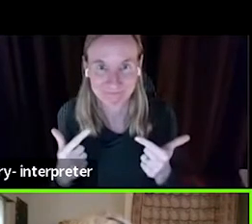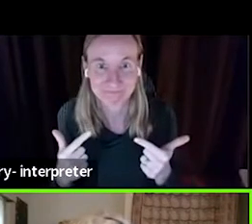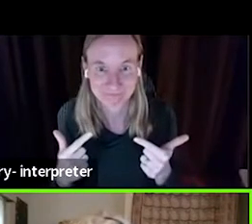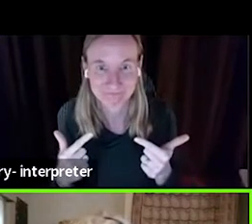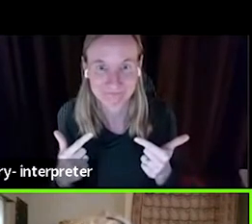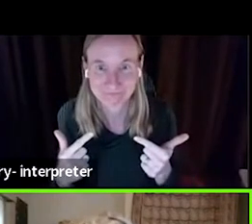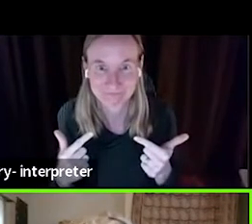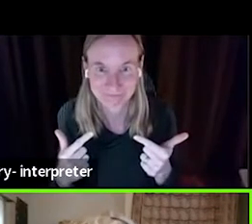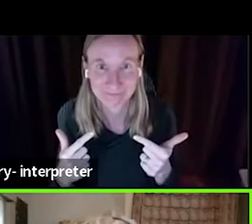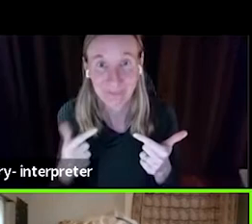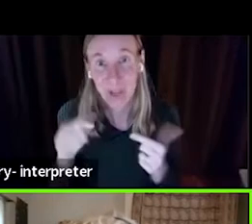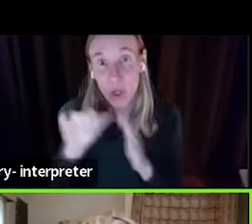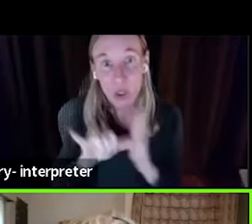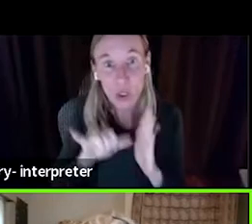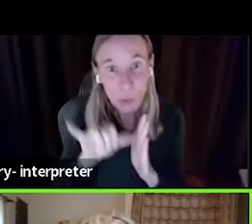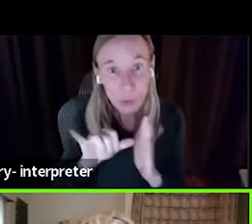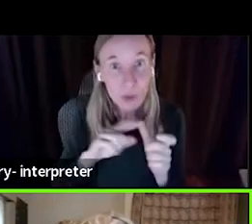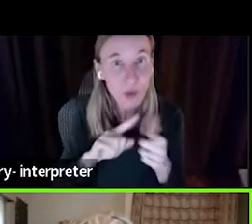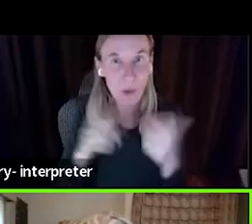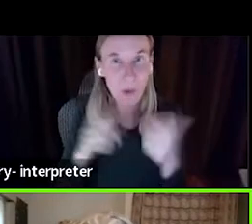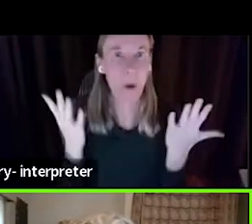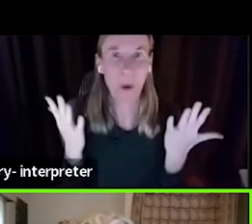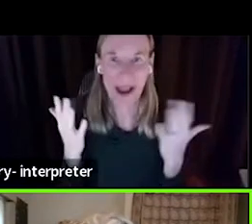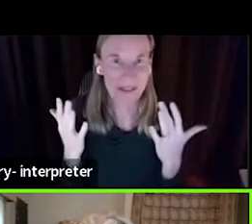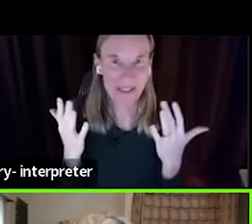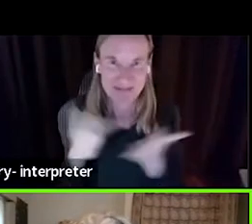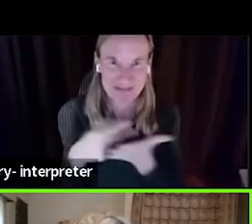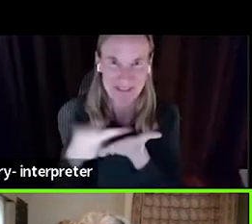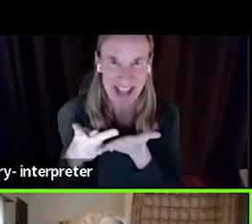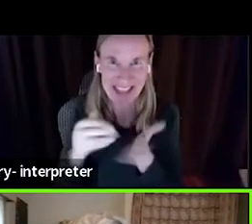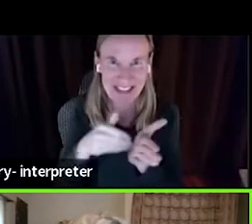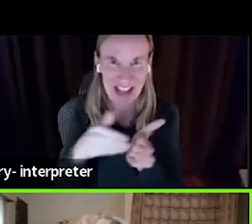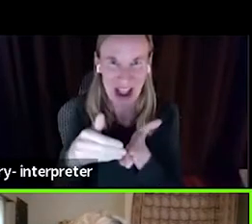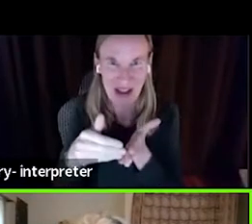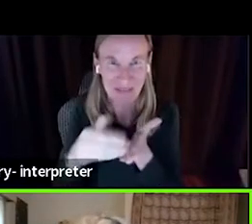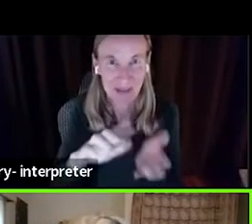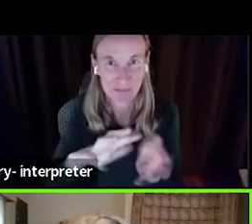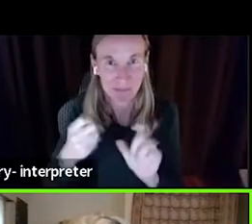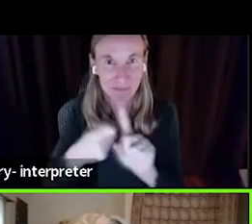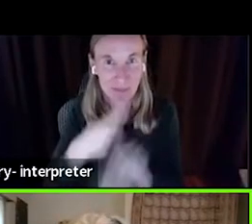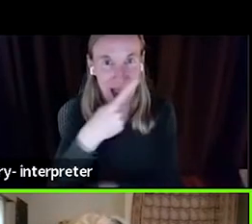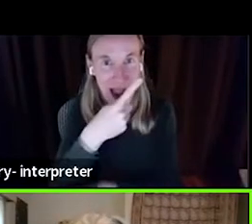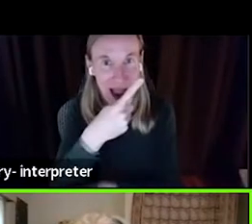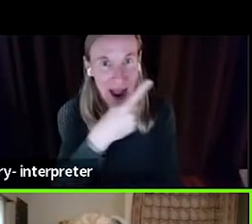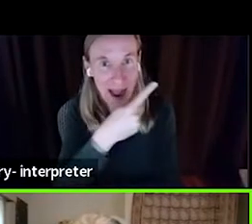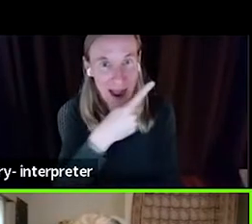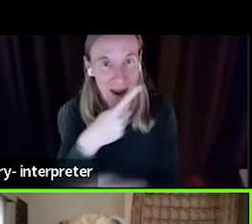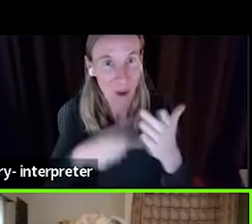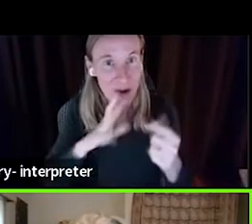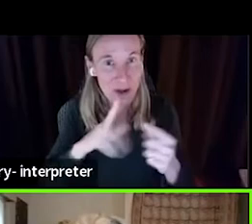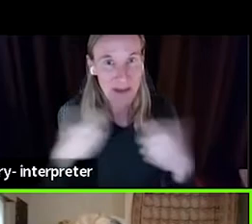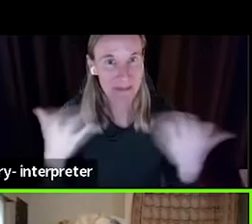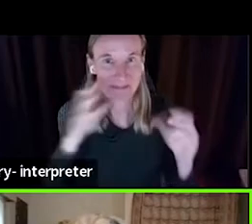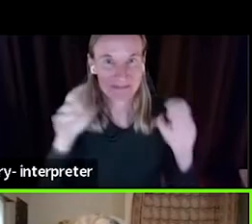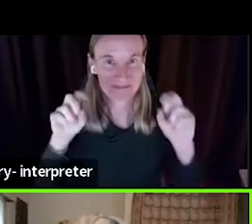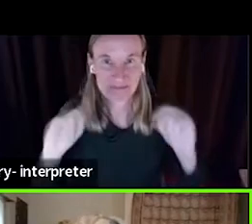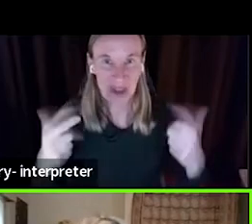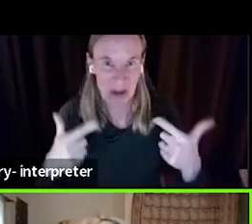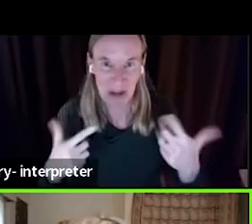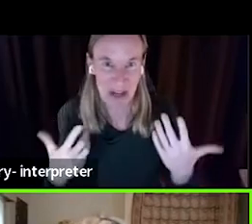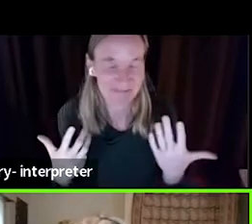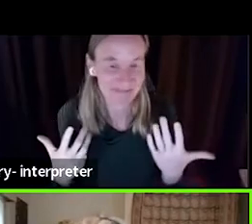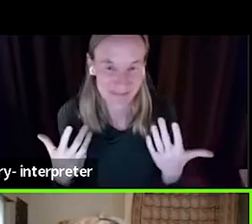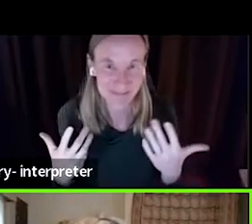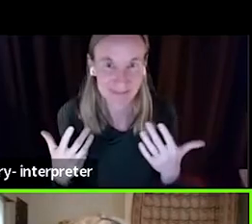by YouTube or however that happens is very often way off mark from what we're talking about. So this is